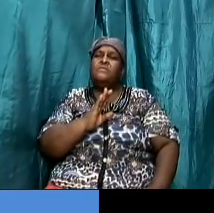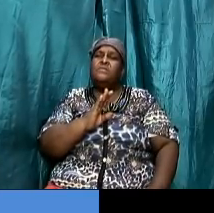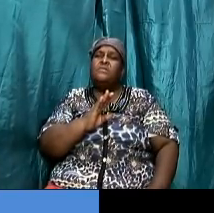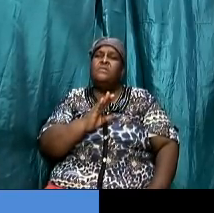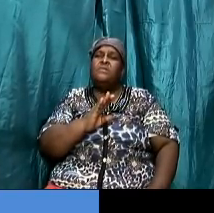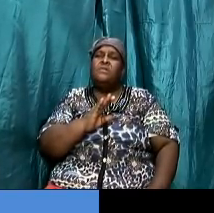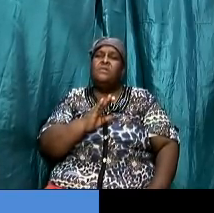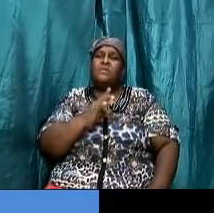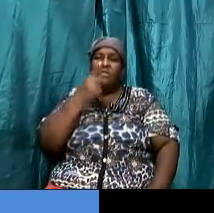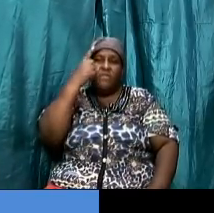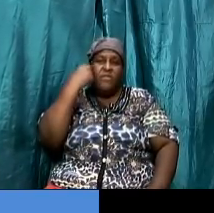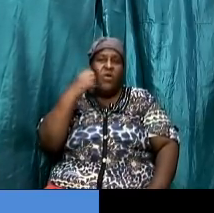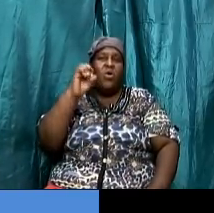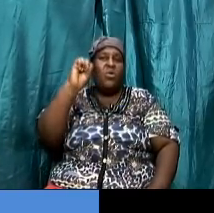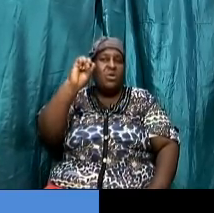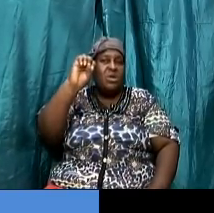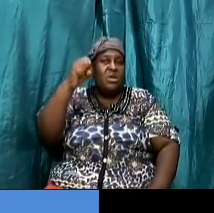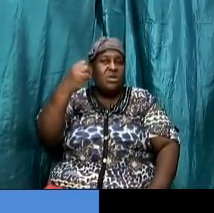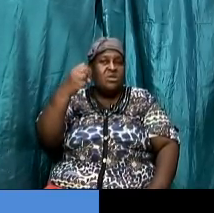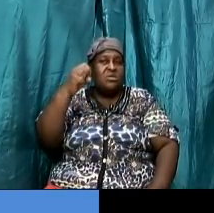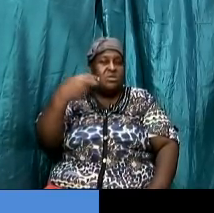ishmael ishmael come on the scene